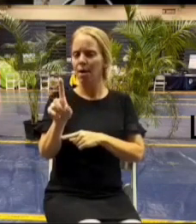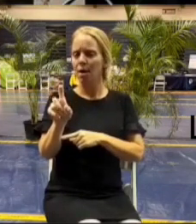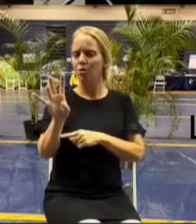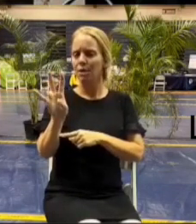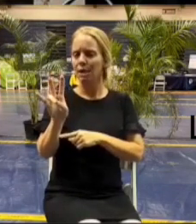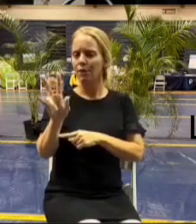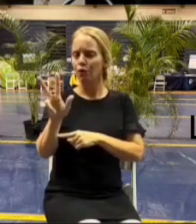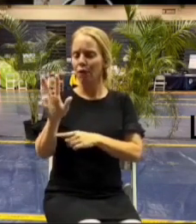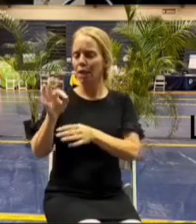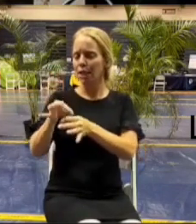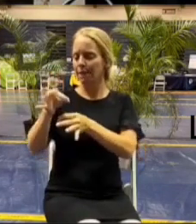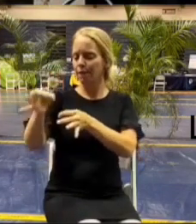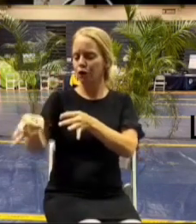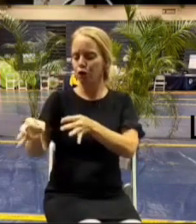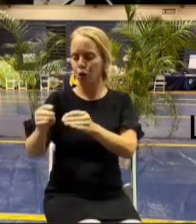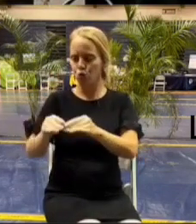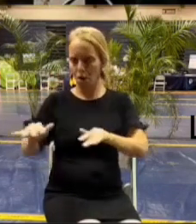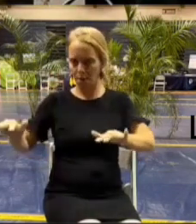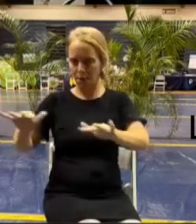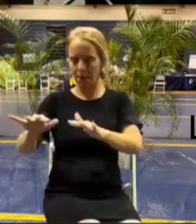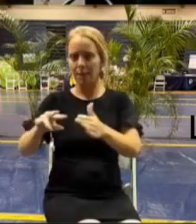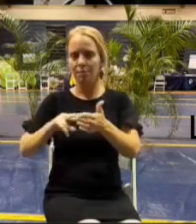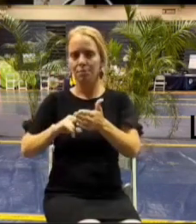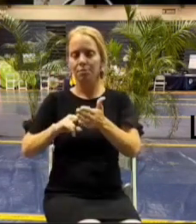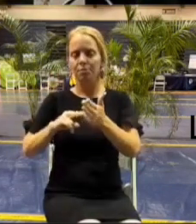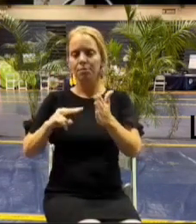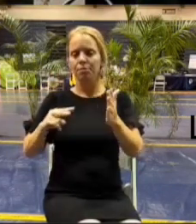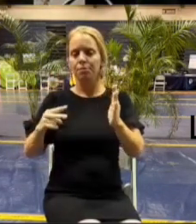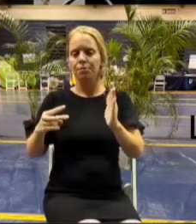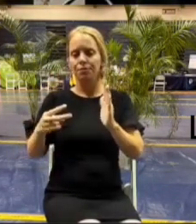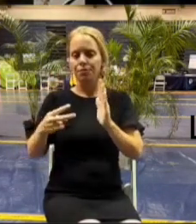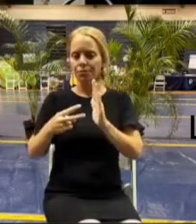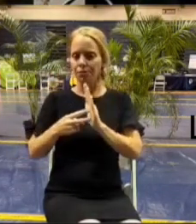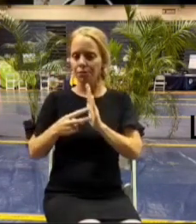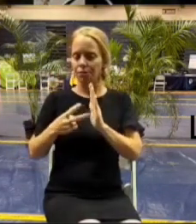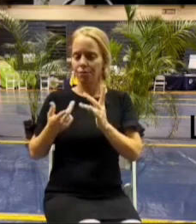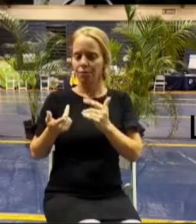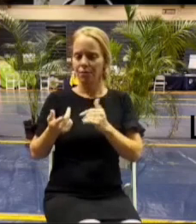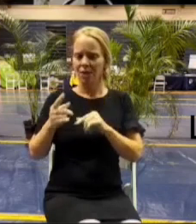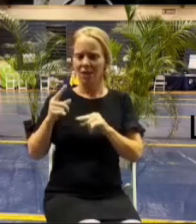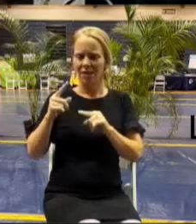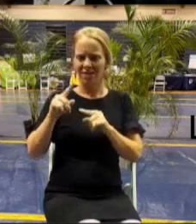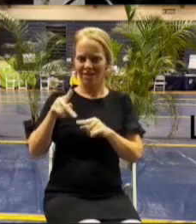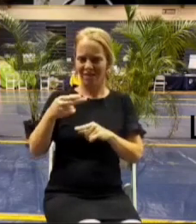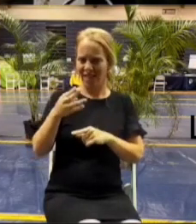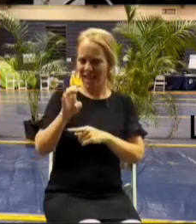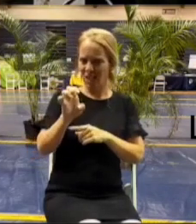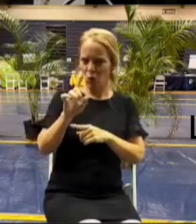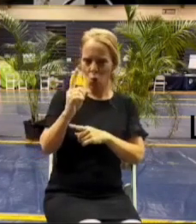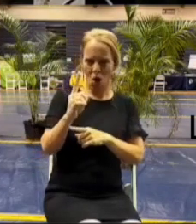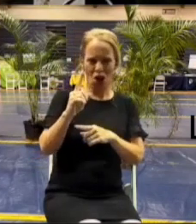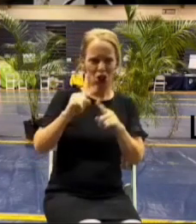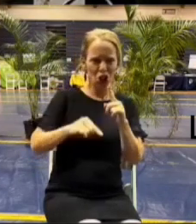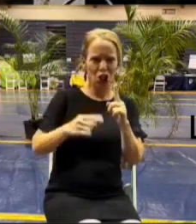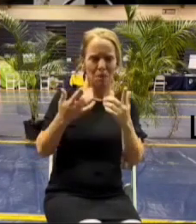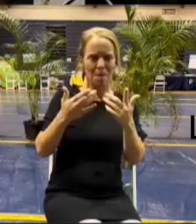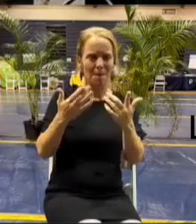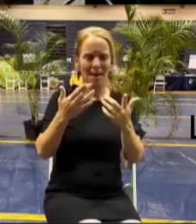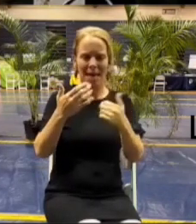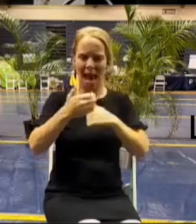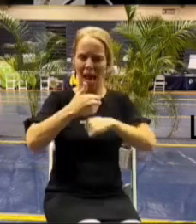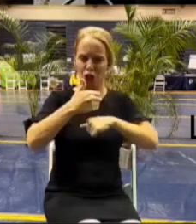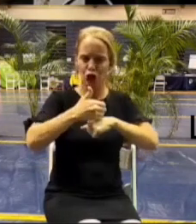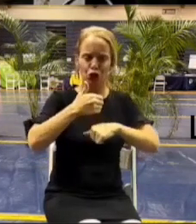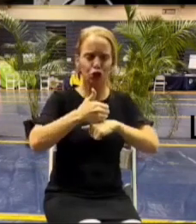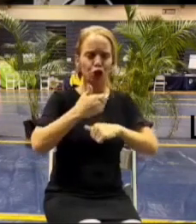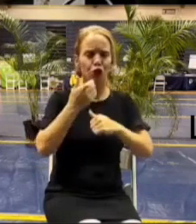deferred properties so those are properties that we couldn't get on to do phase one due to overhead hazards or